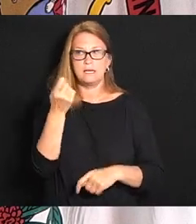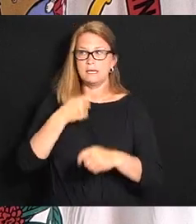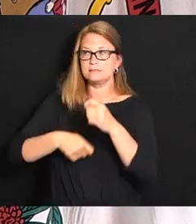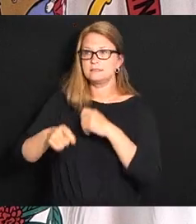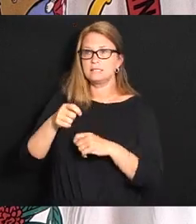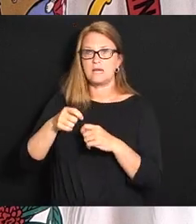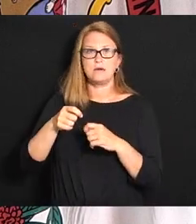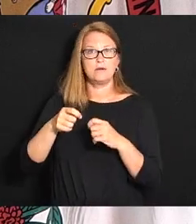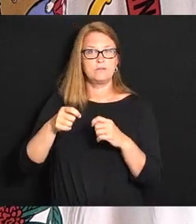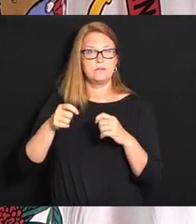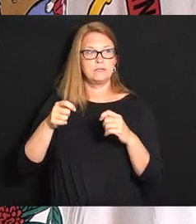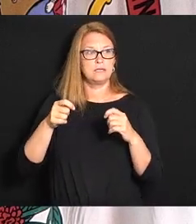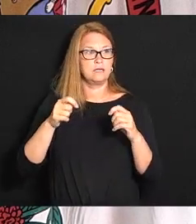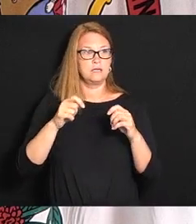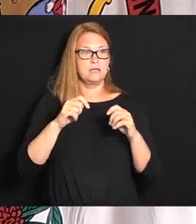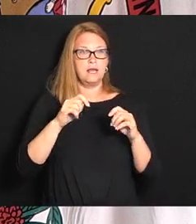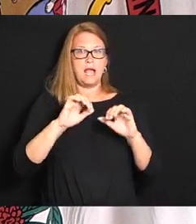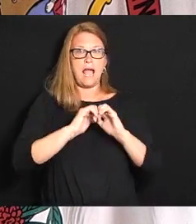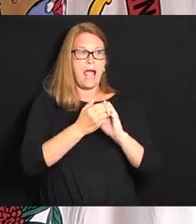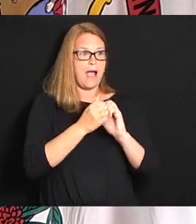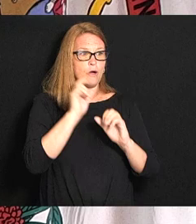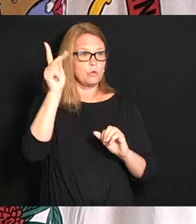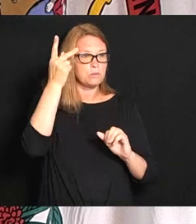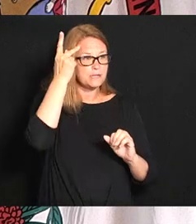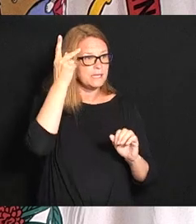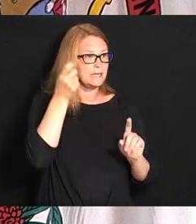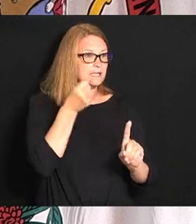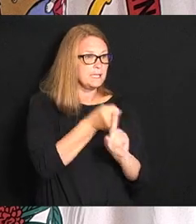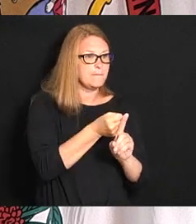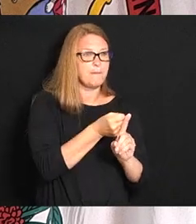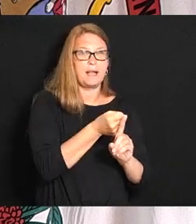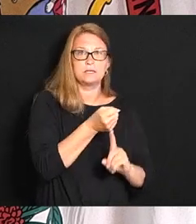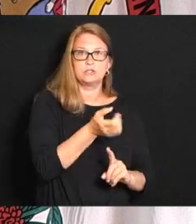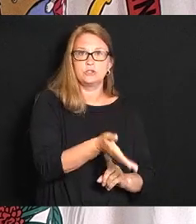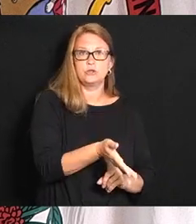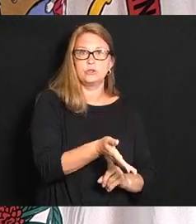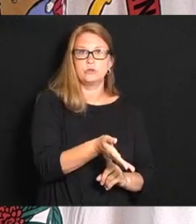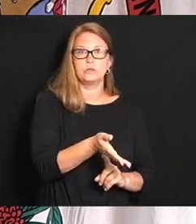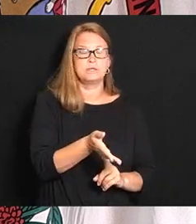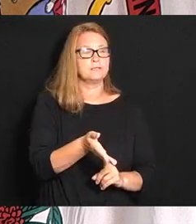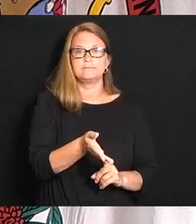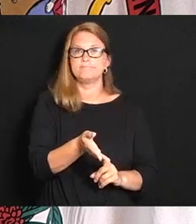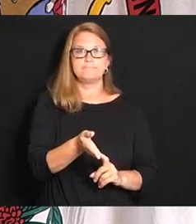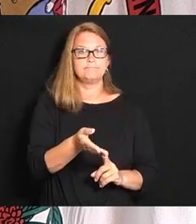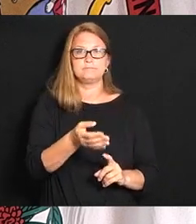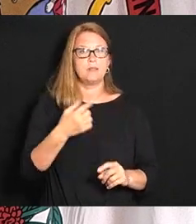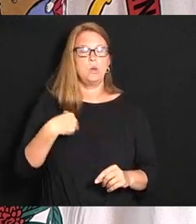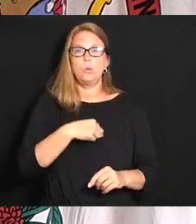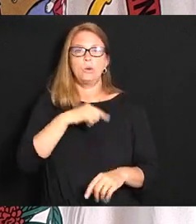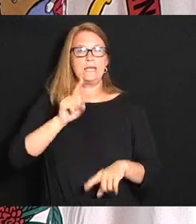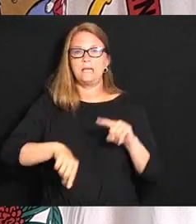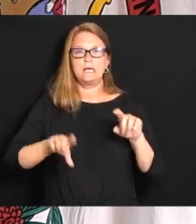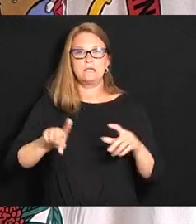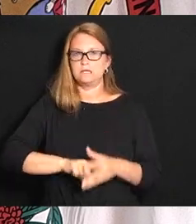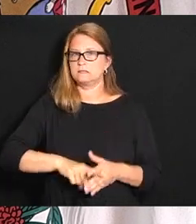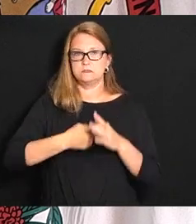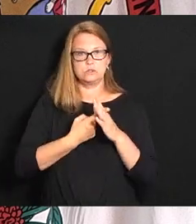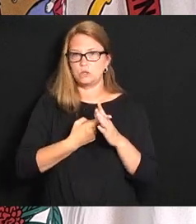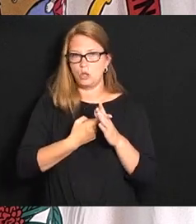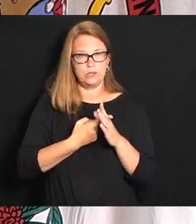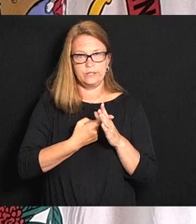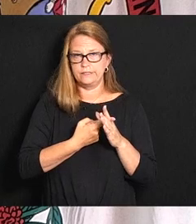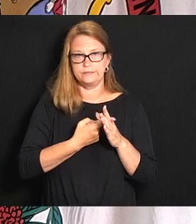at how is this politically going to impact me we won't get to first base it will be a total waste of